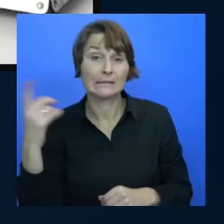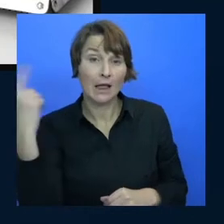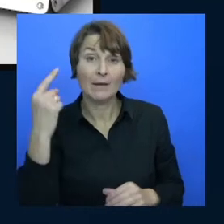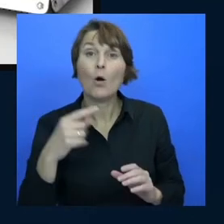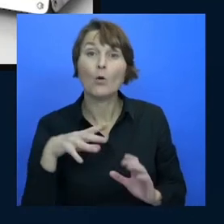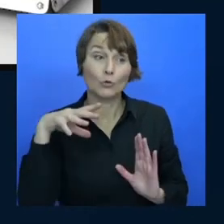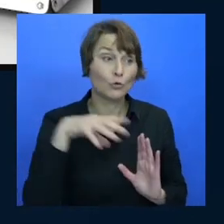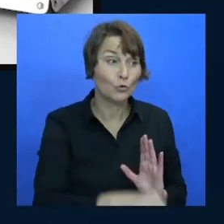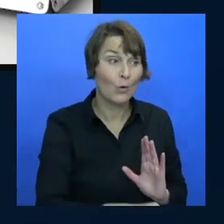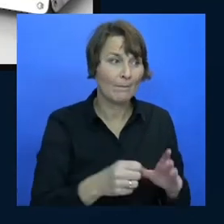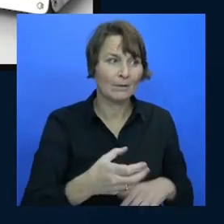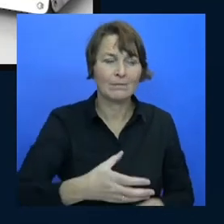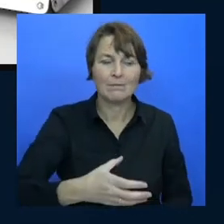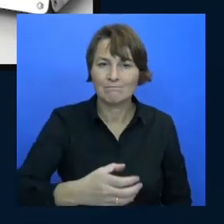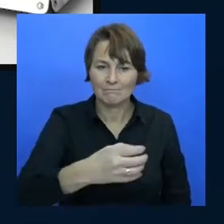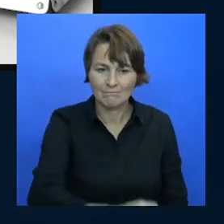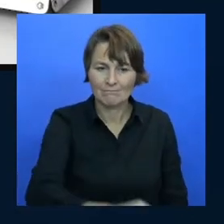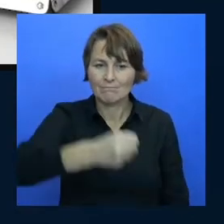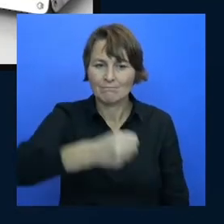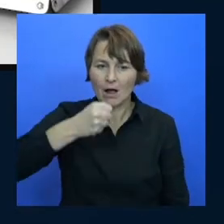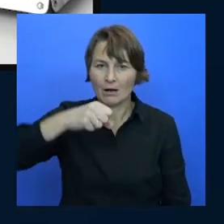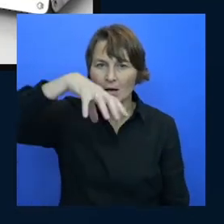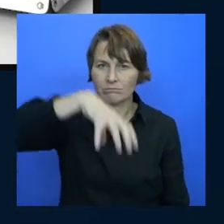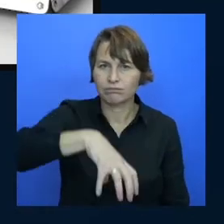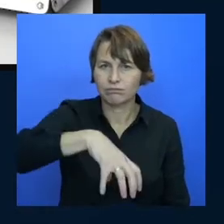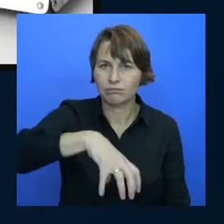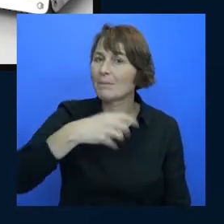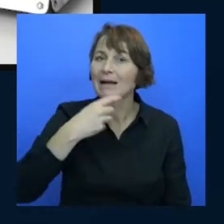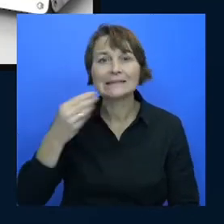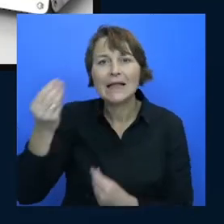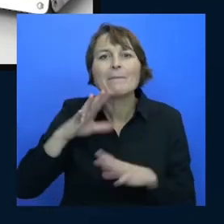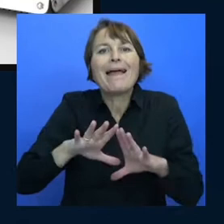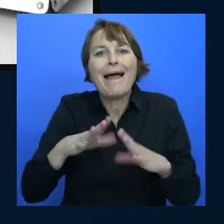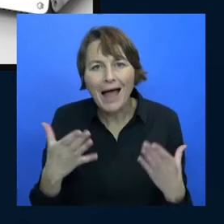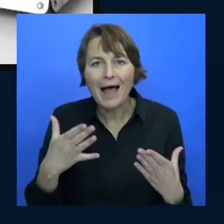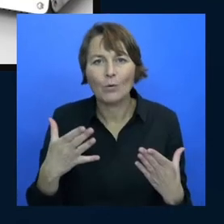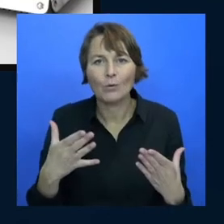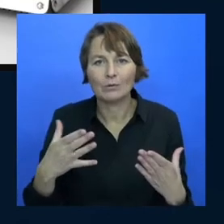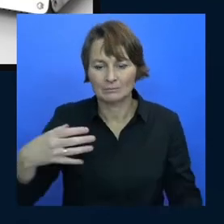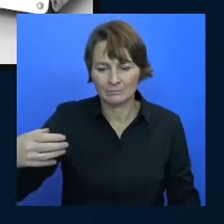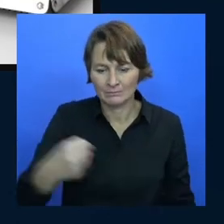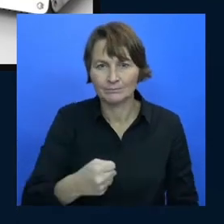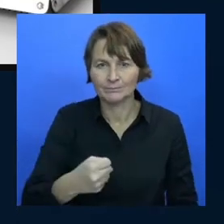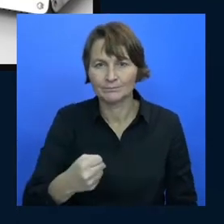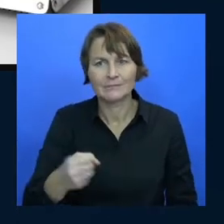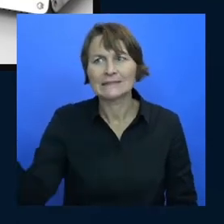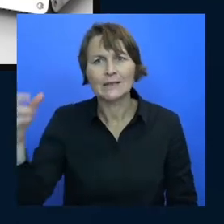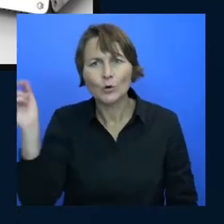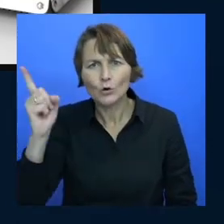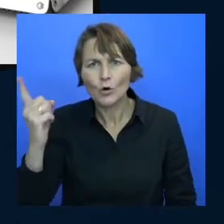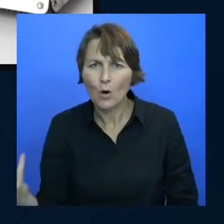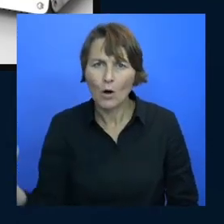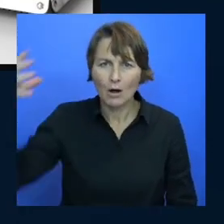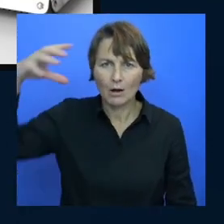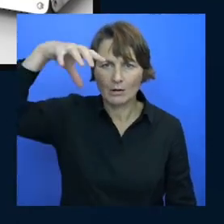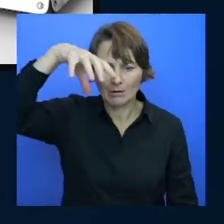this because it wasn't specified how I need to grab the mug right and then they'll say no no no grab the mug at the